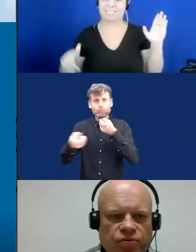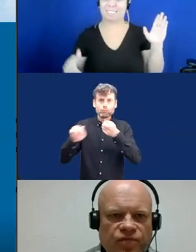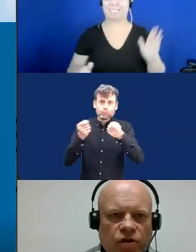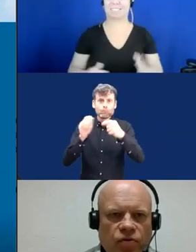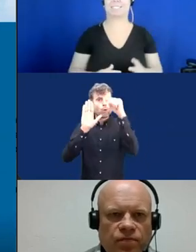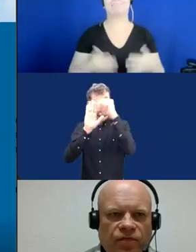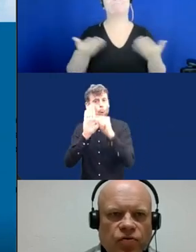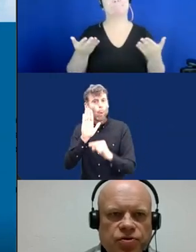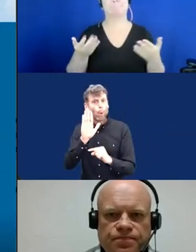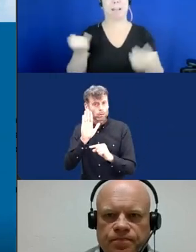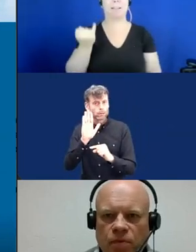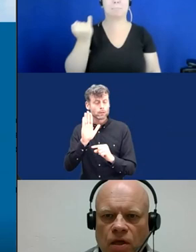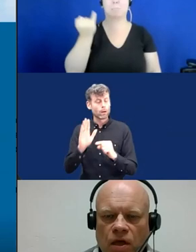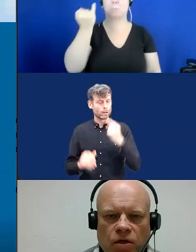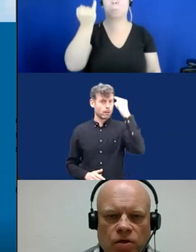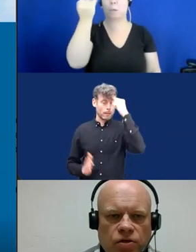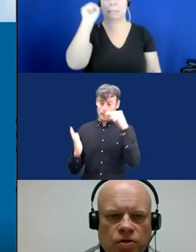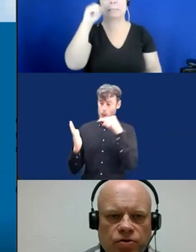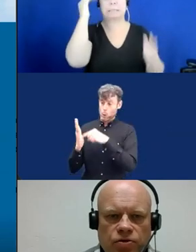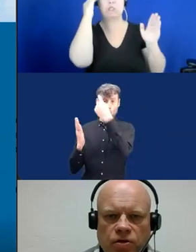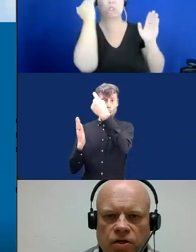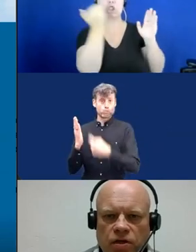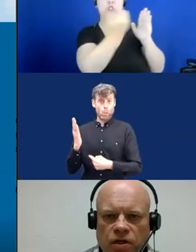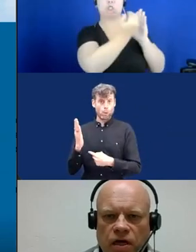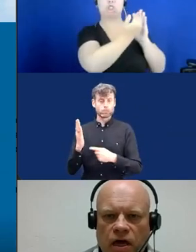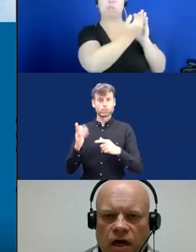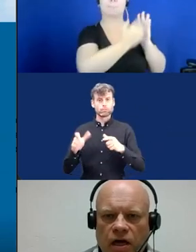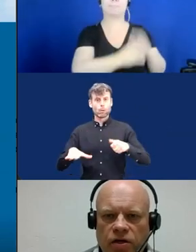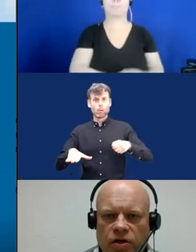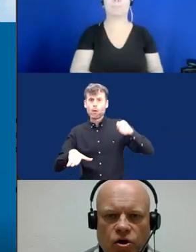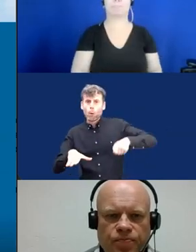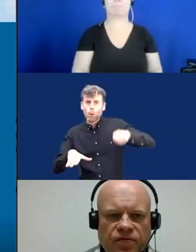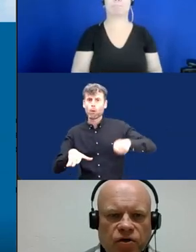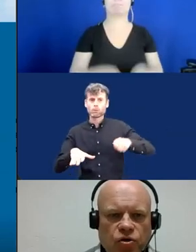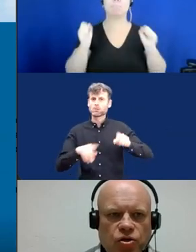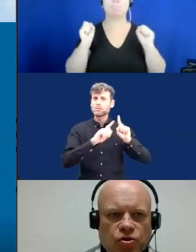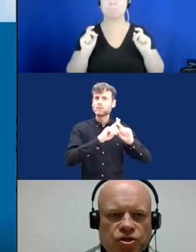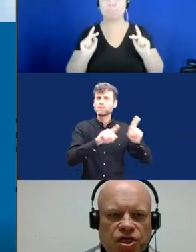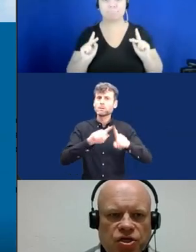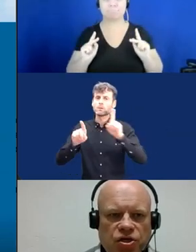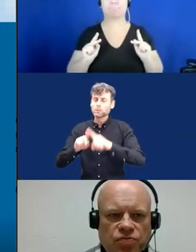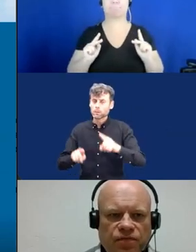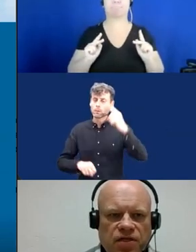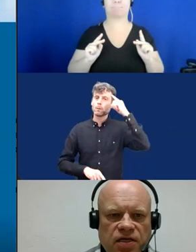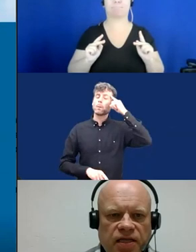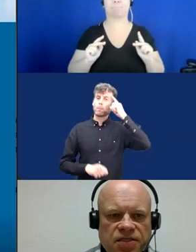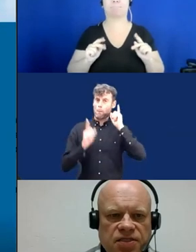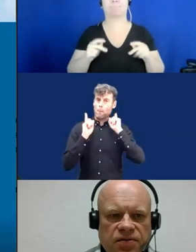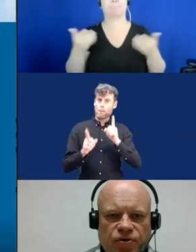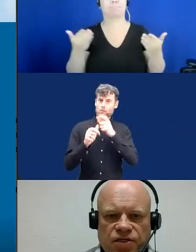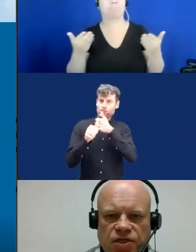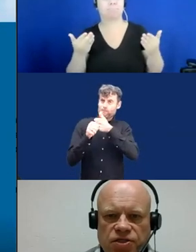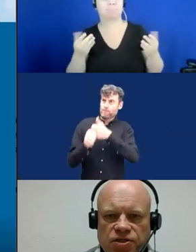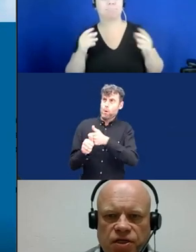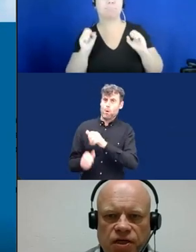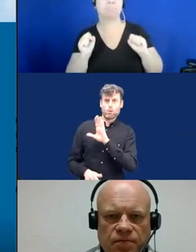very important to follow, of course. Good. I hope that we could continue with the next